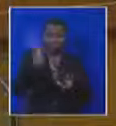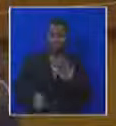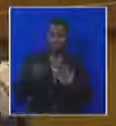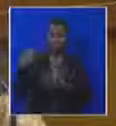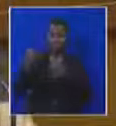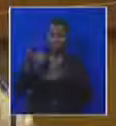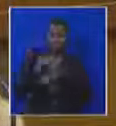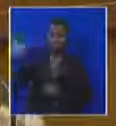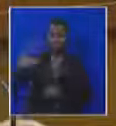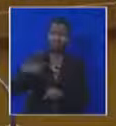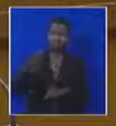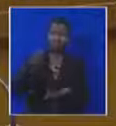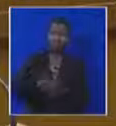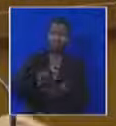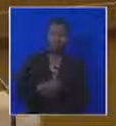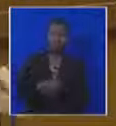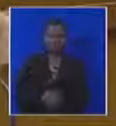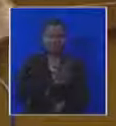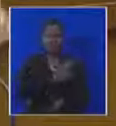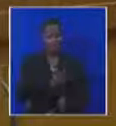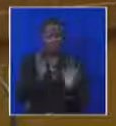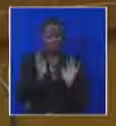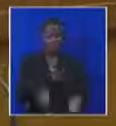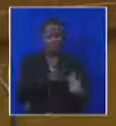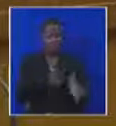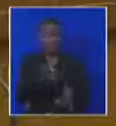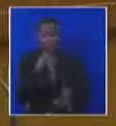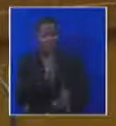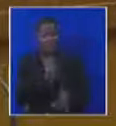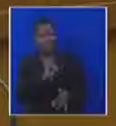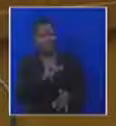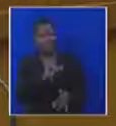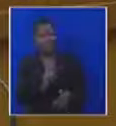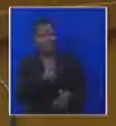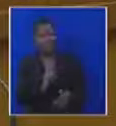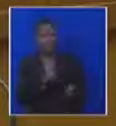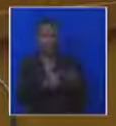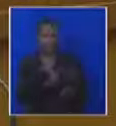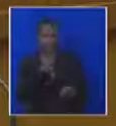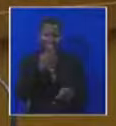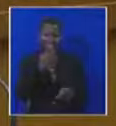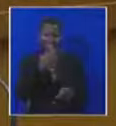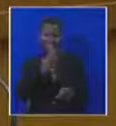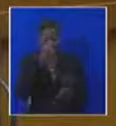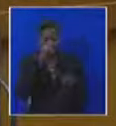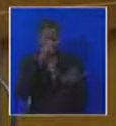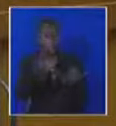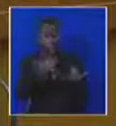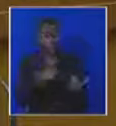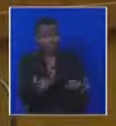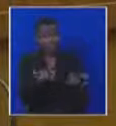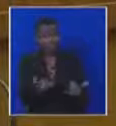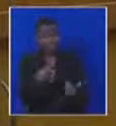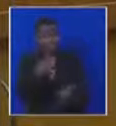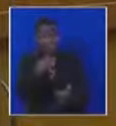year, Minister Davies. He spoke a lot today about iron and steel. Well, let me tell you something, when it comes to the ANC, they